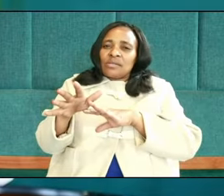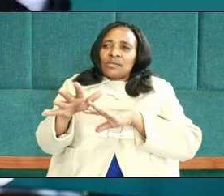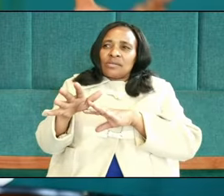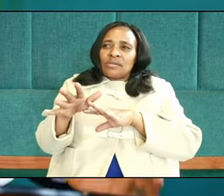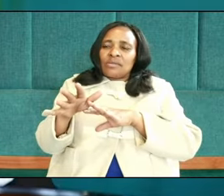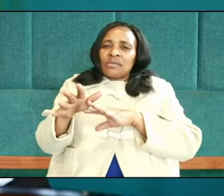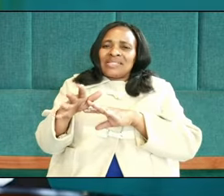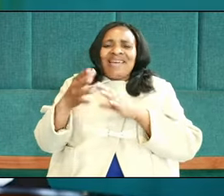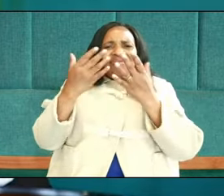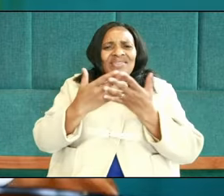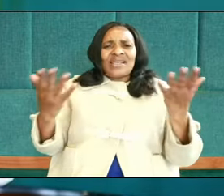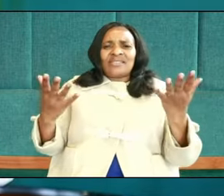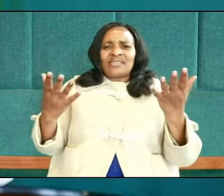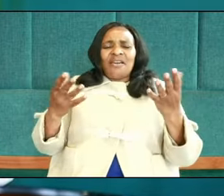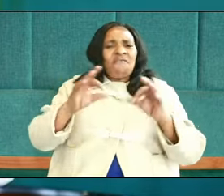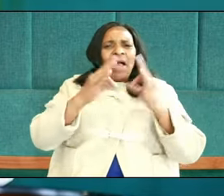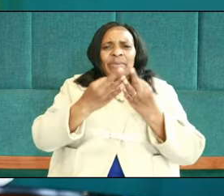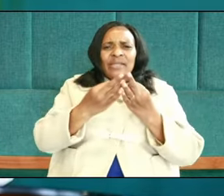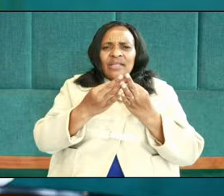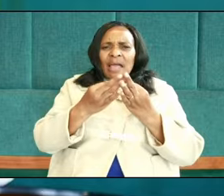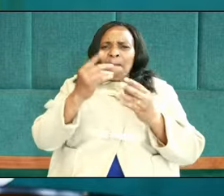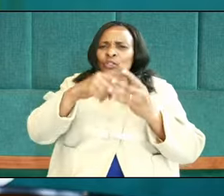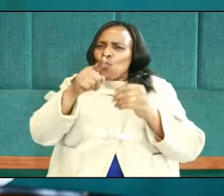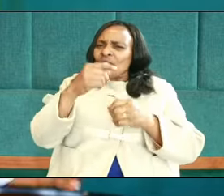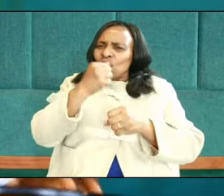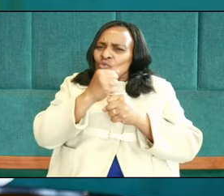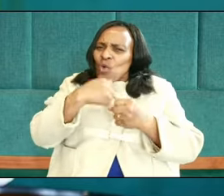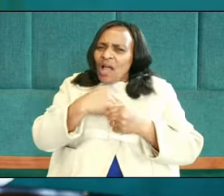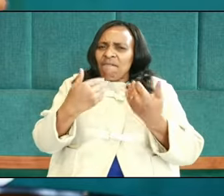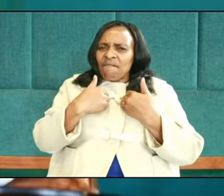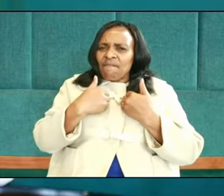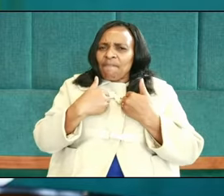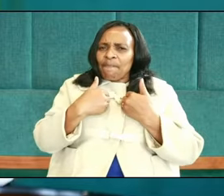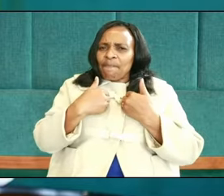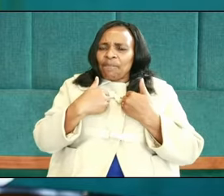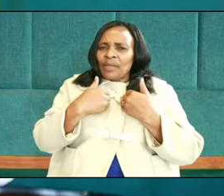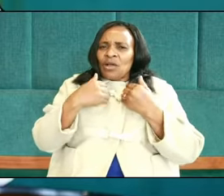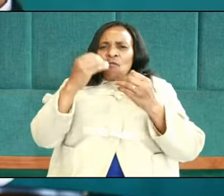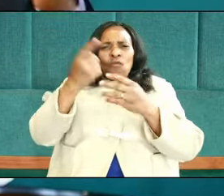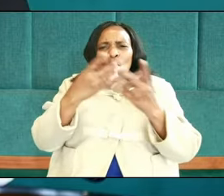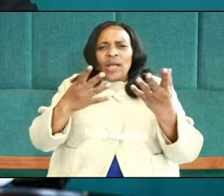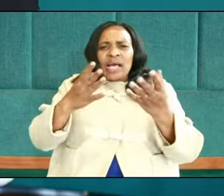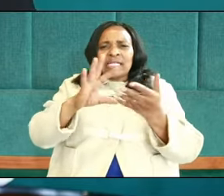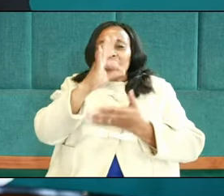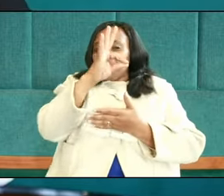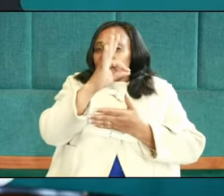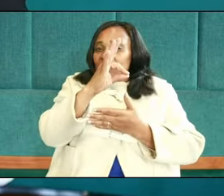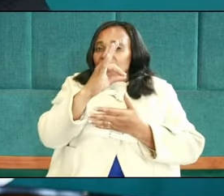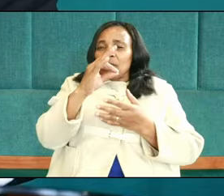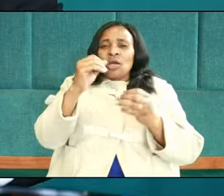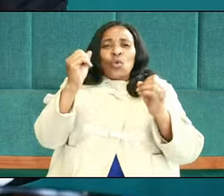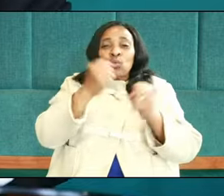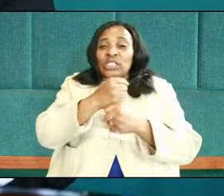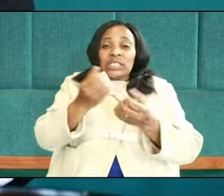You know, resources? Family? What is it that you have that you did not receive? Gifts of the Spirit? What is it that you have that